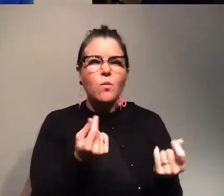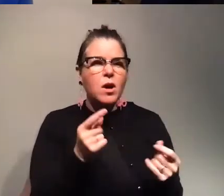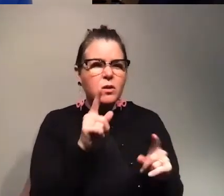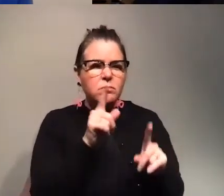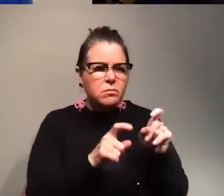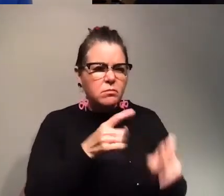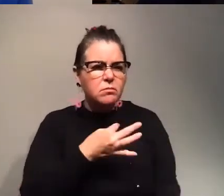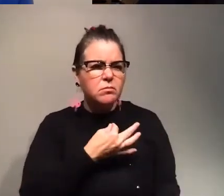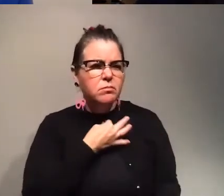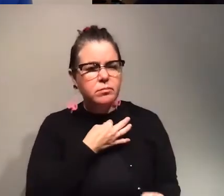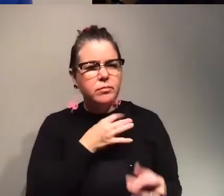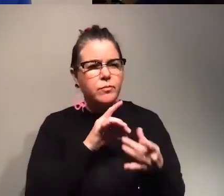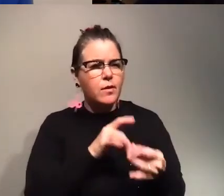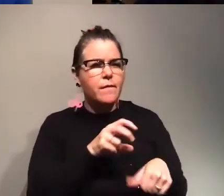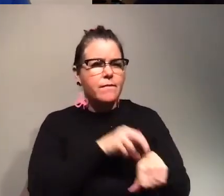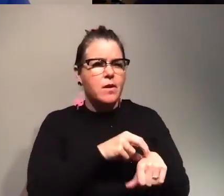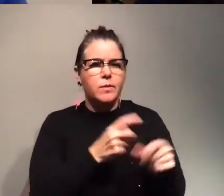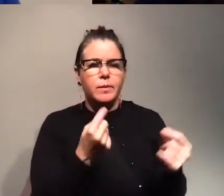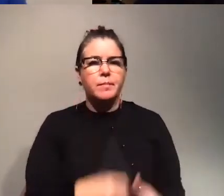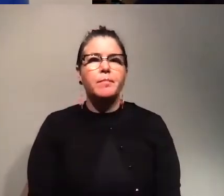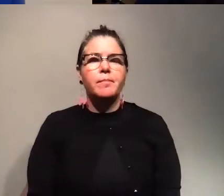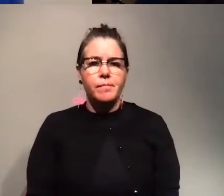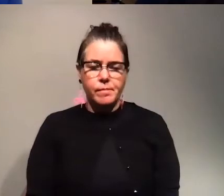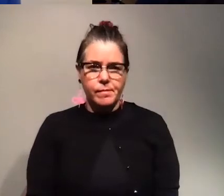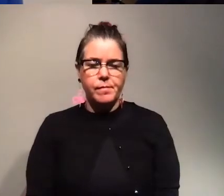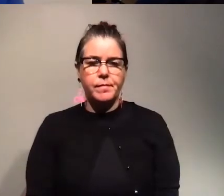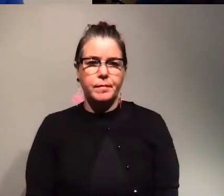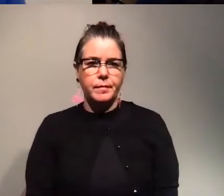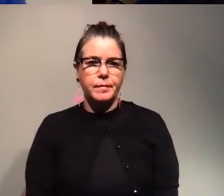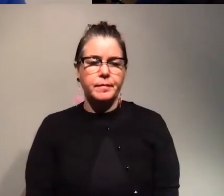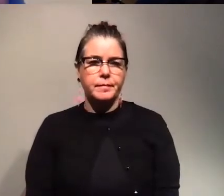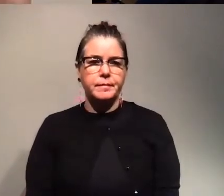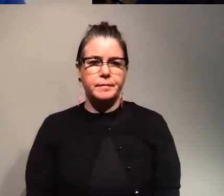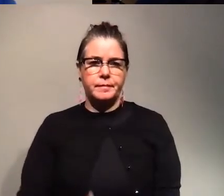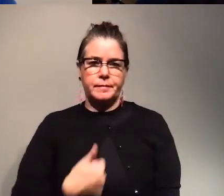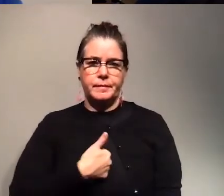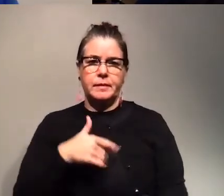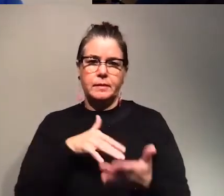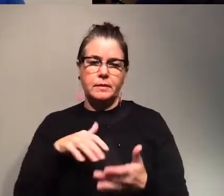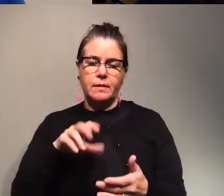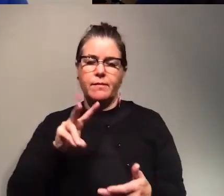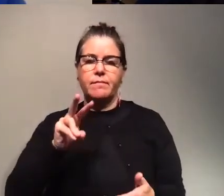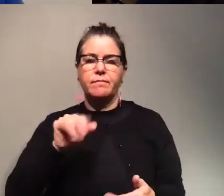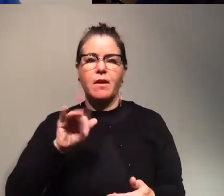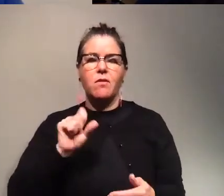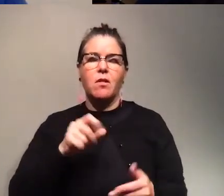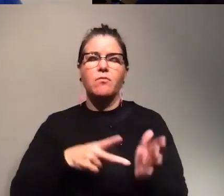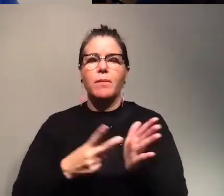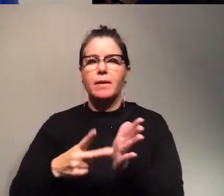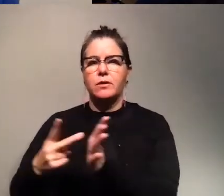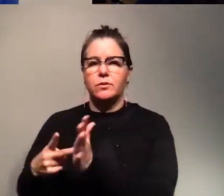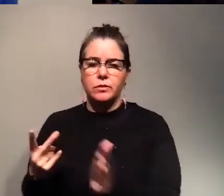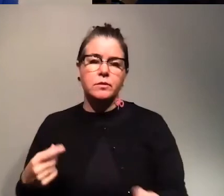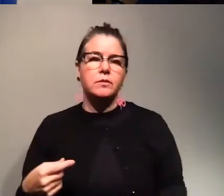answer about viruses okay so i study bioreplication and in my case i